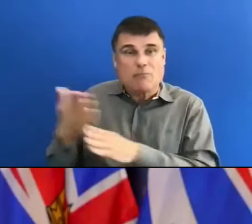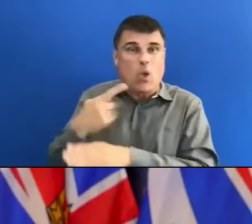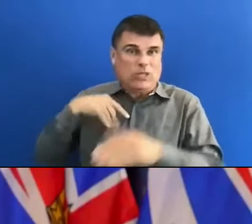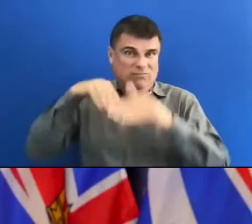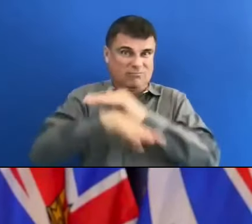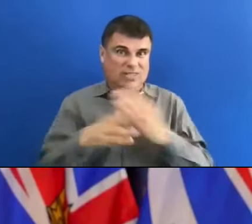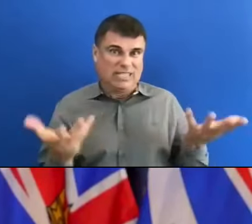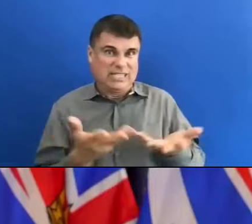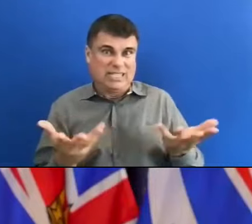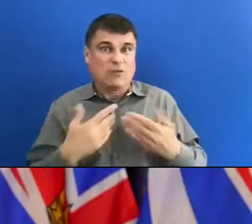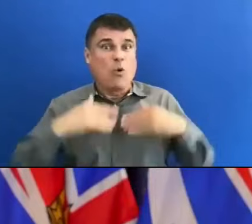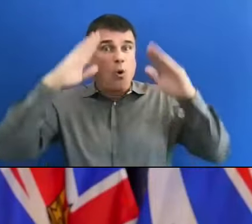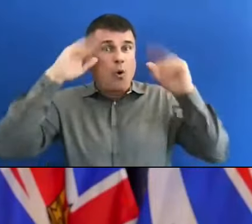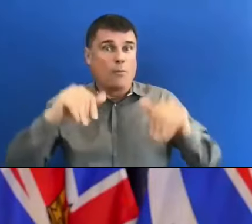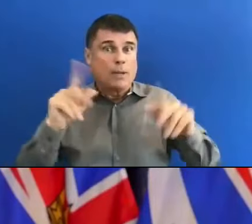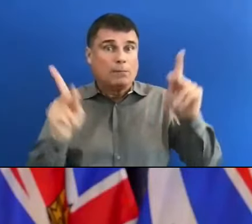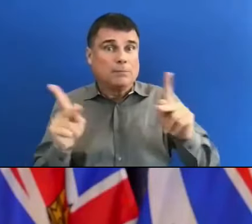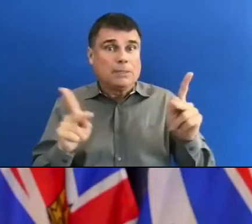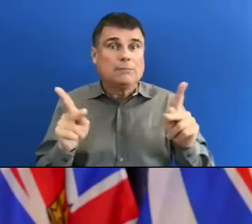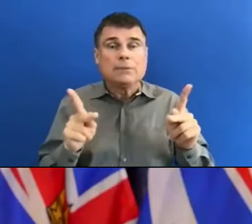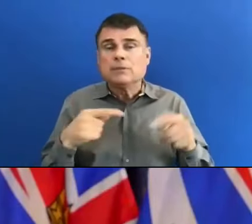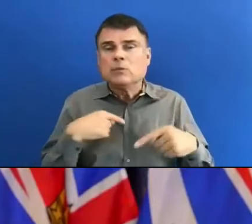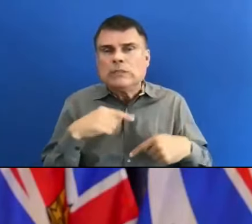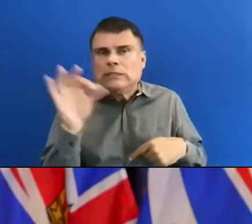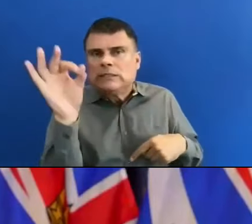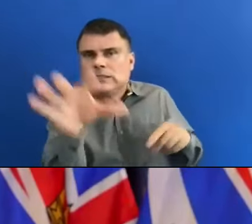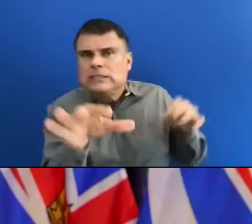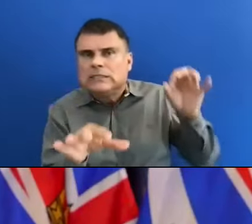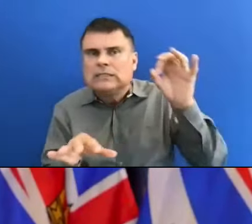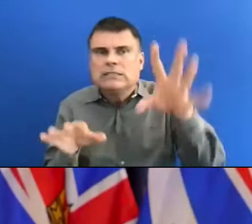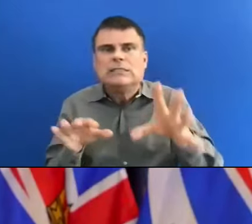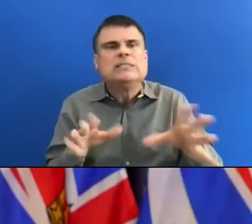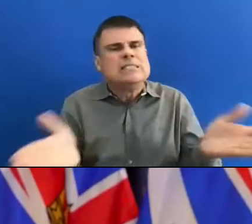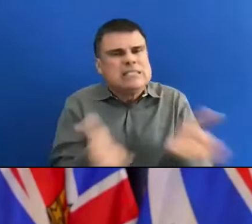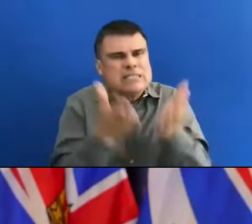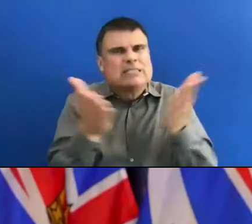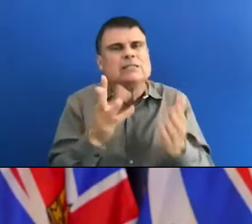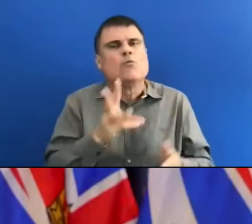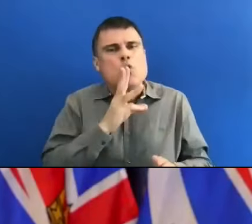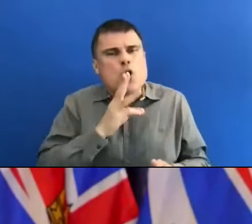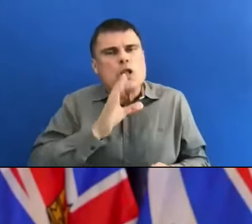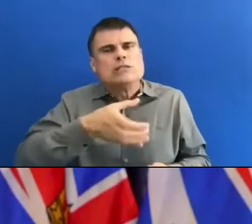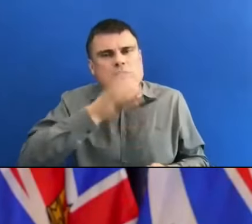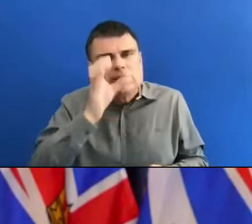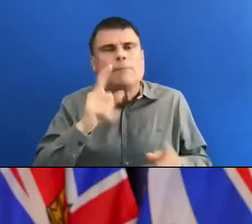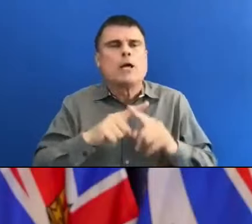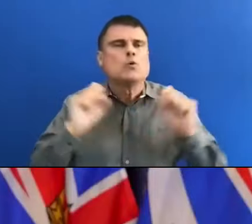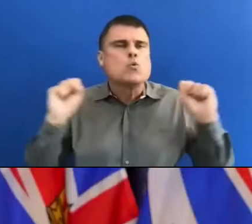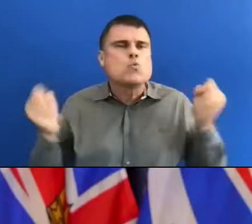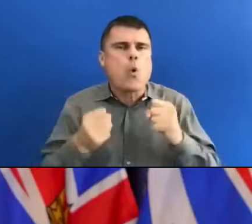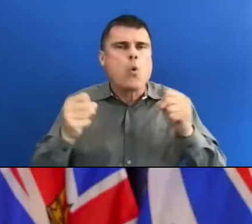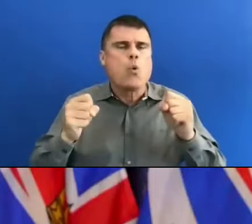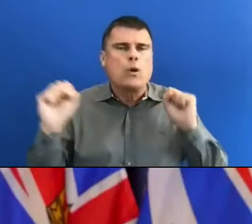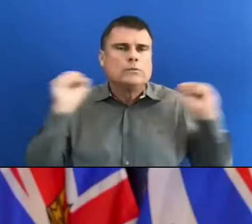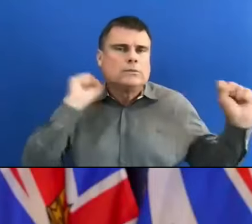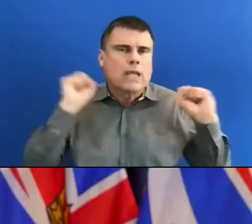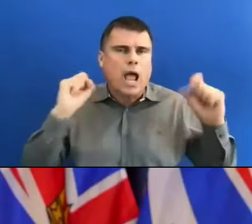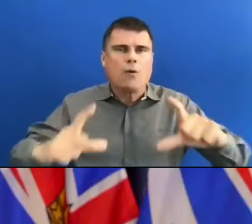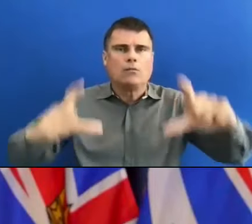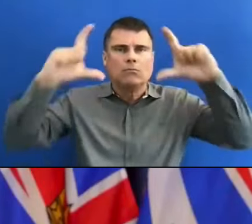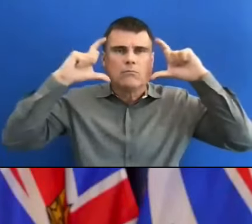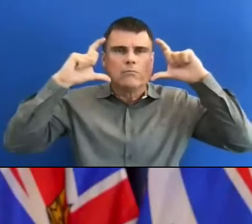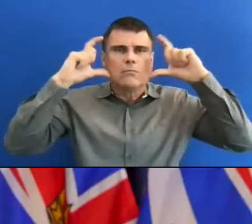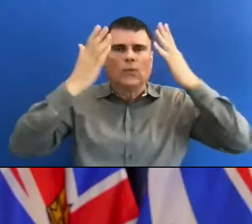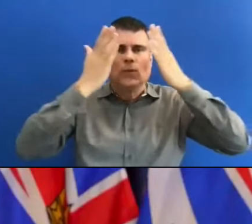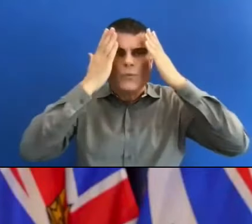hints are getting out to people. Those directives are getting out to people. We could have done a better job. But I think there's a saturation point